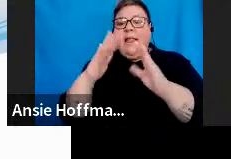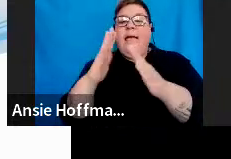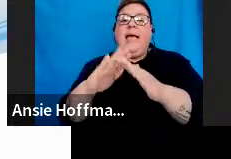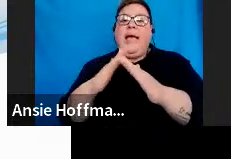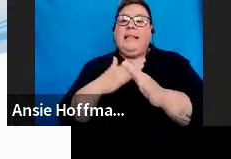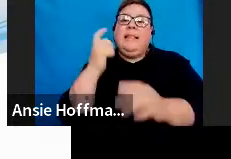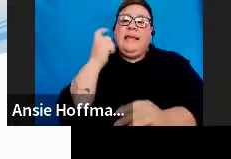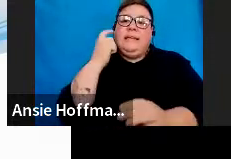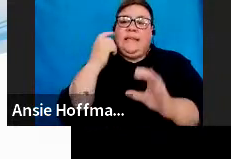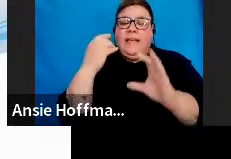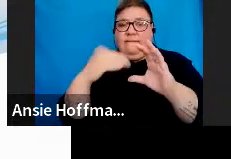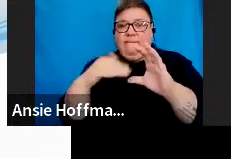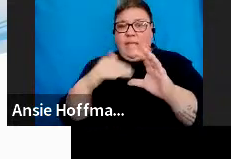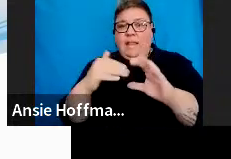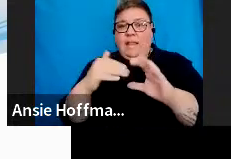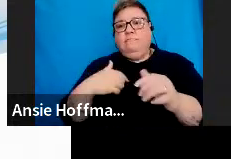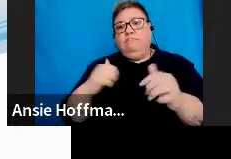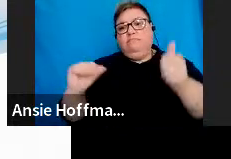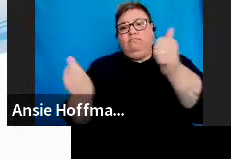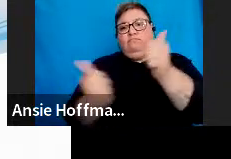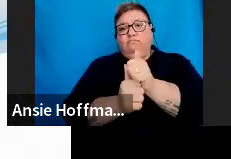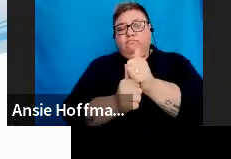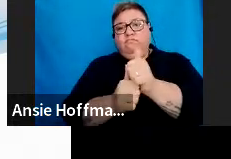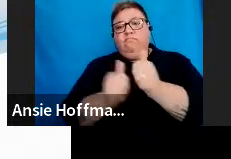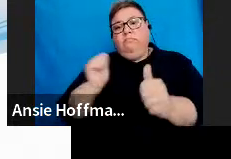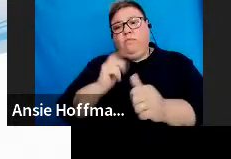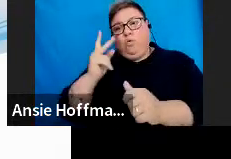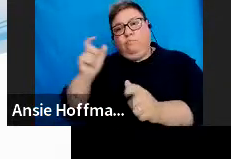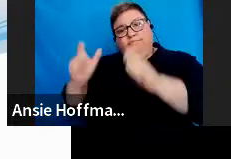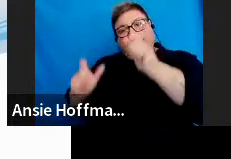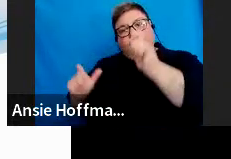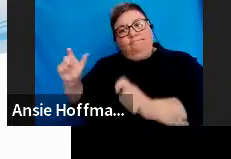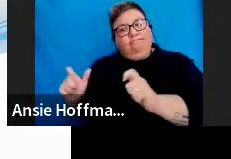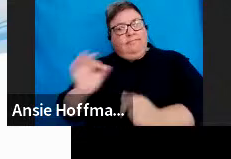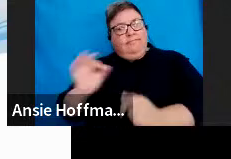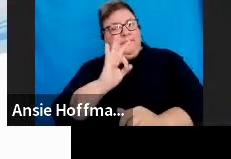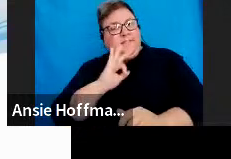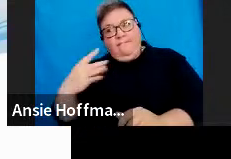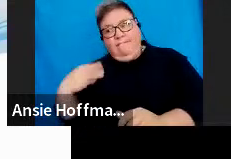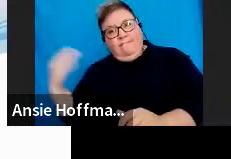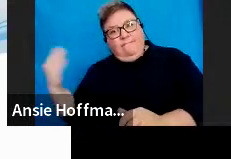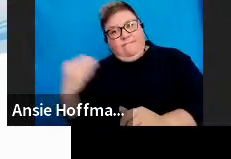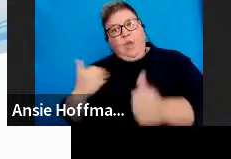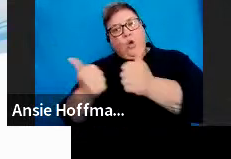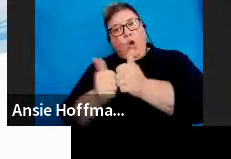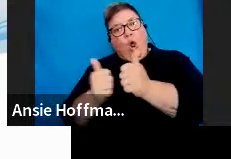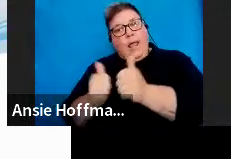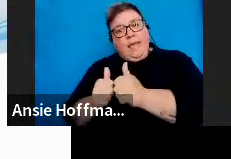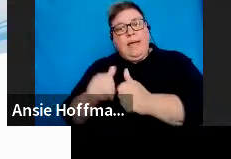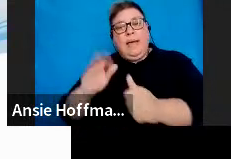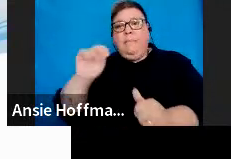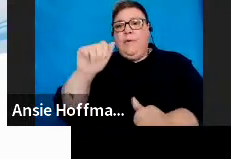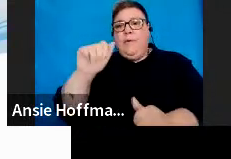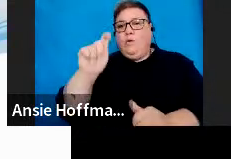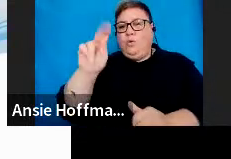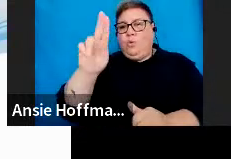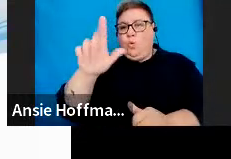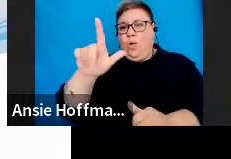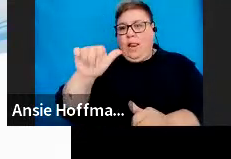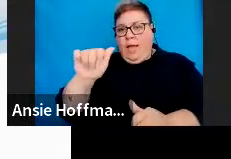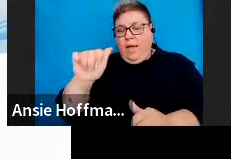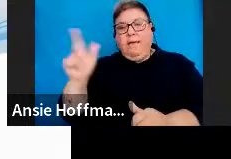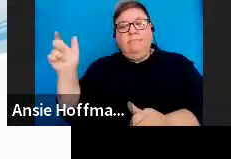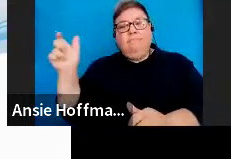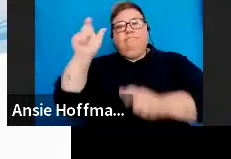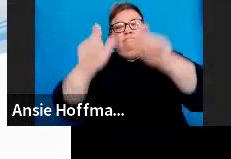I am joined by two of my consultants this evening. That is Noctulam Bata. She's a SaaS support consultant for